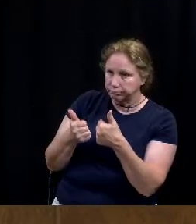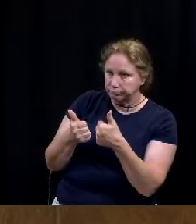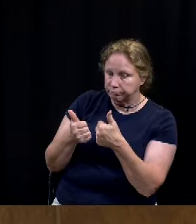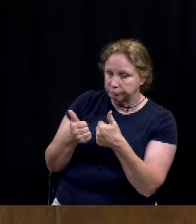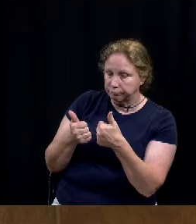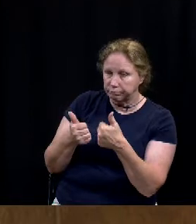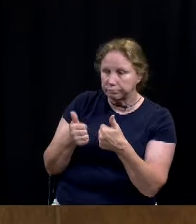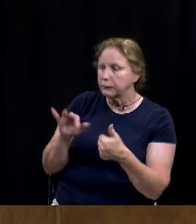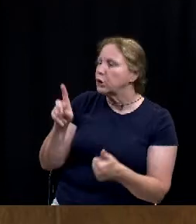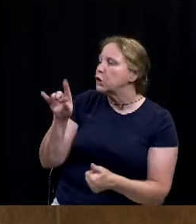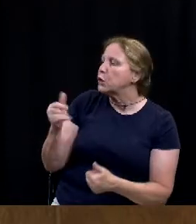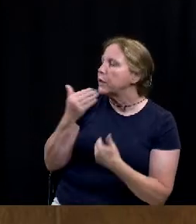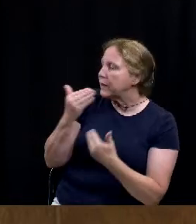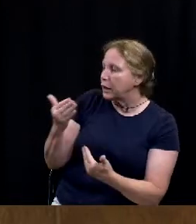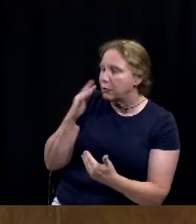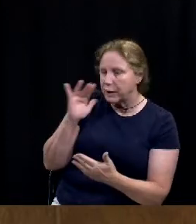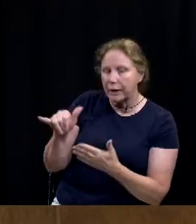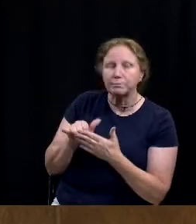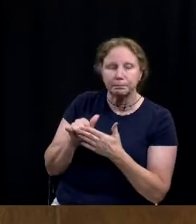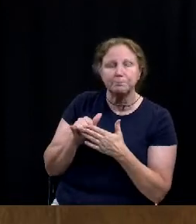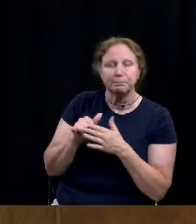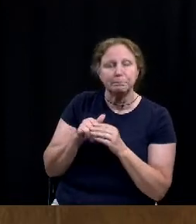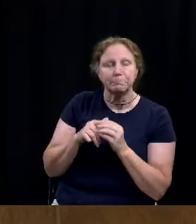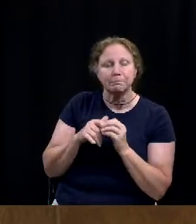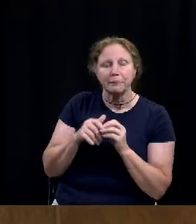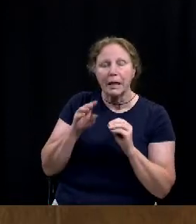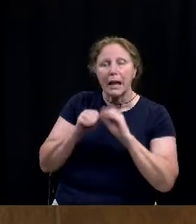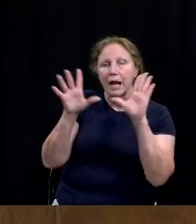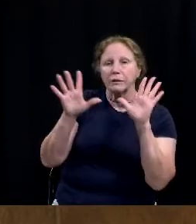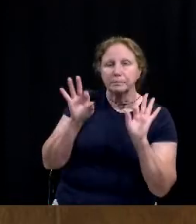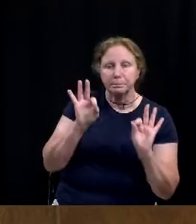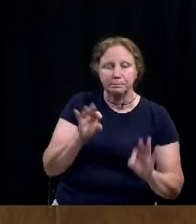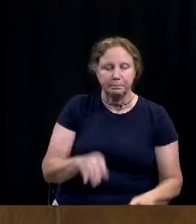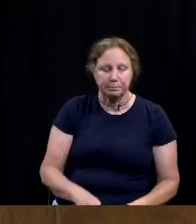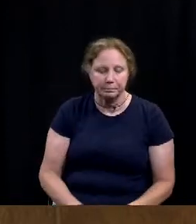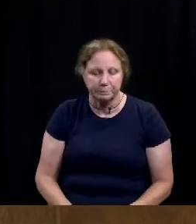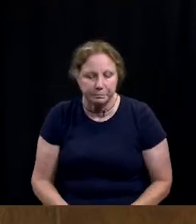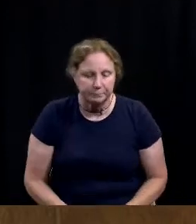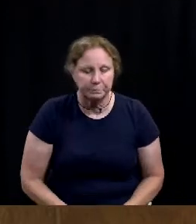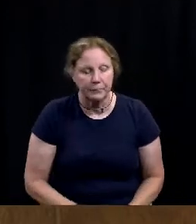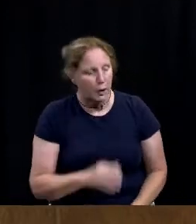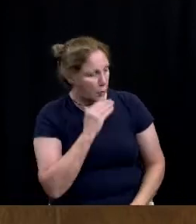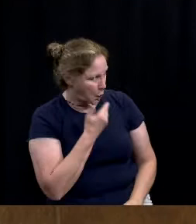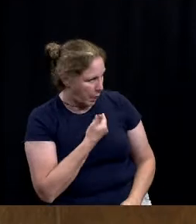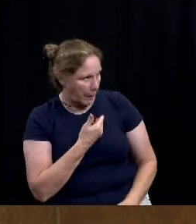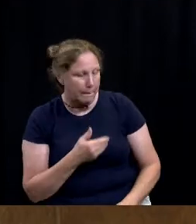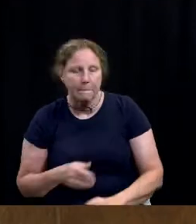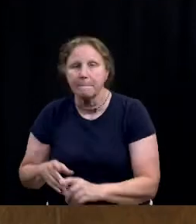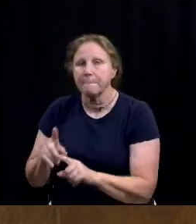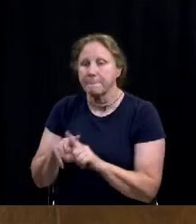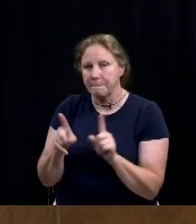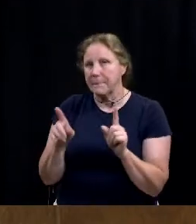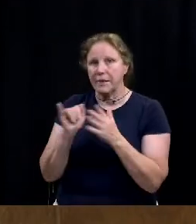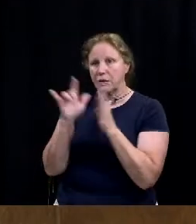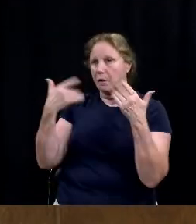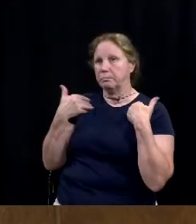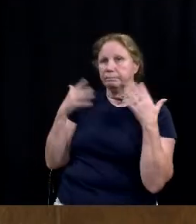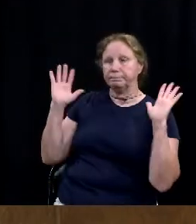Judith, thank you for that. That's some clarification there. You're welcome. But that's all I had.